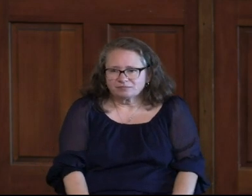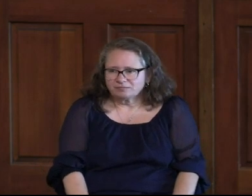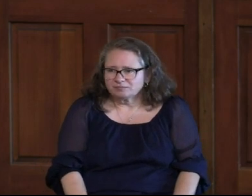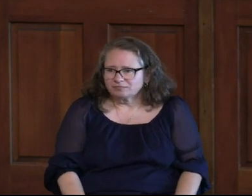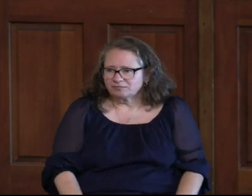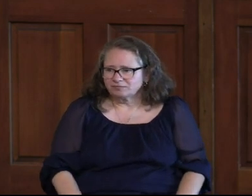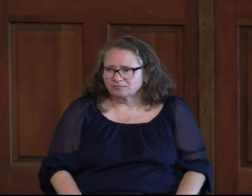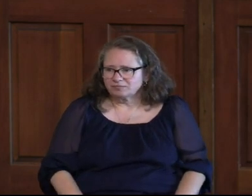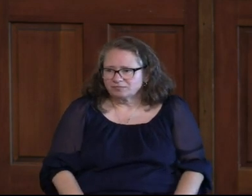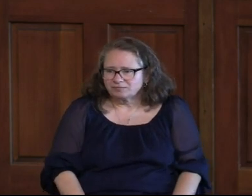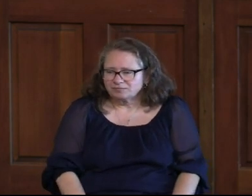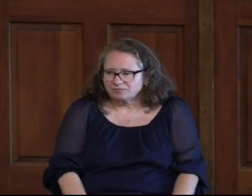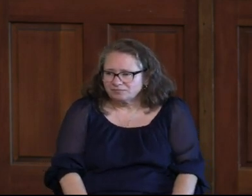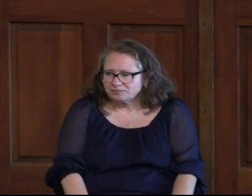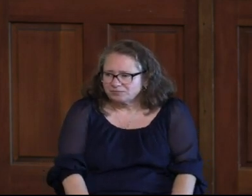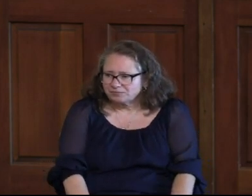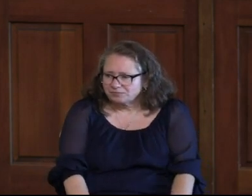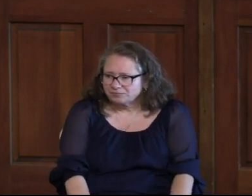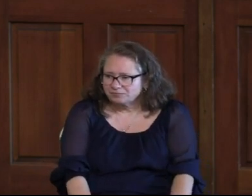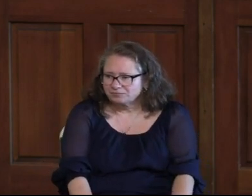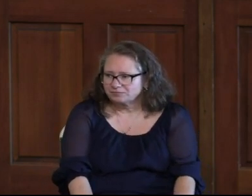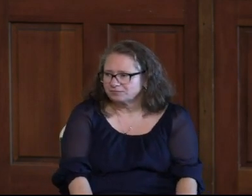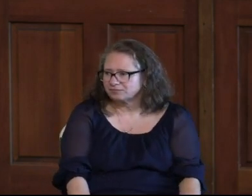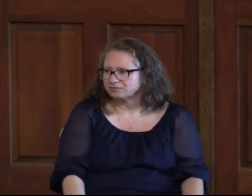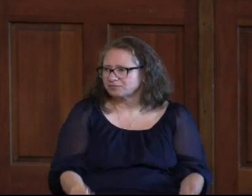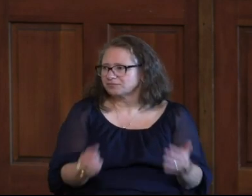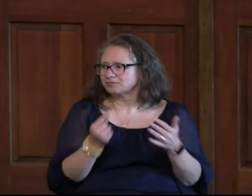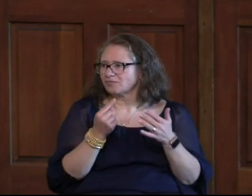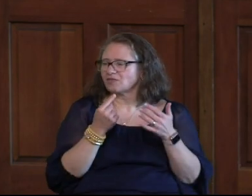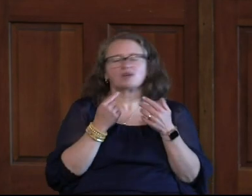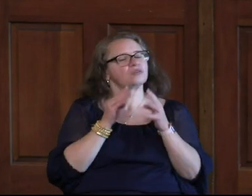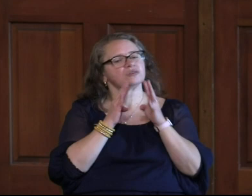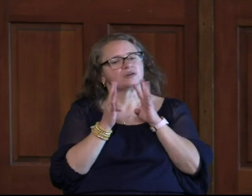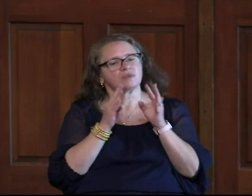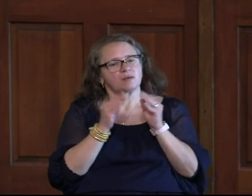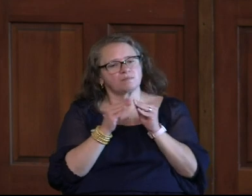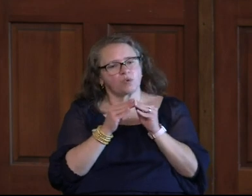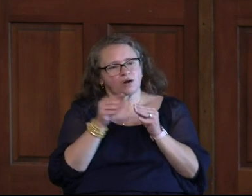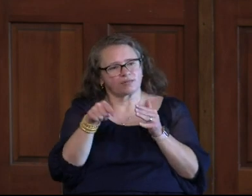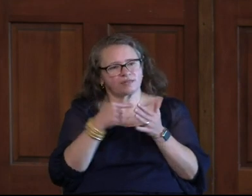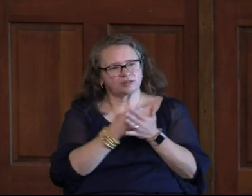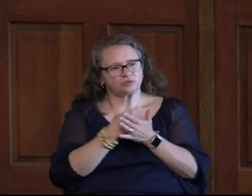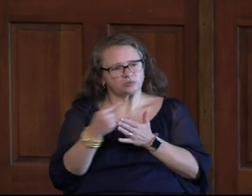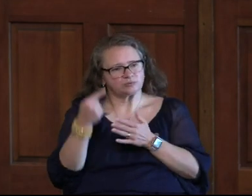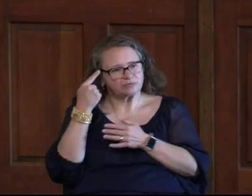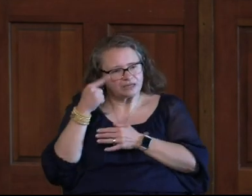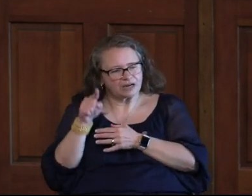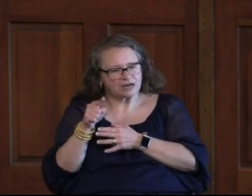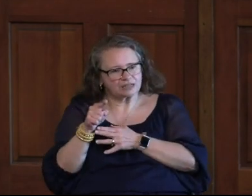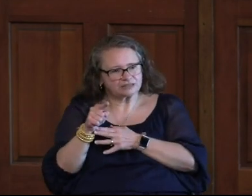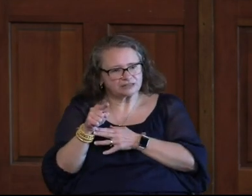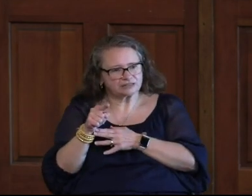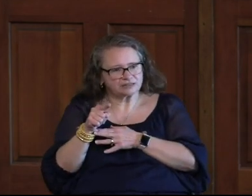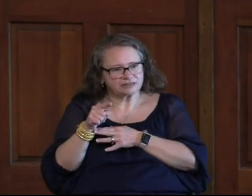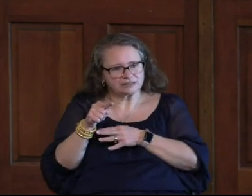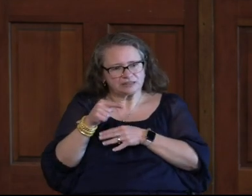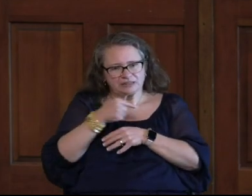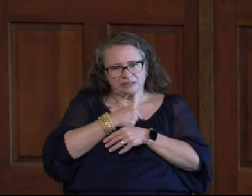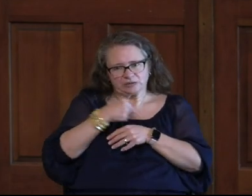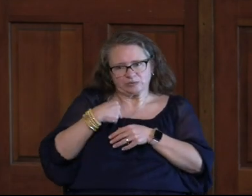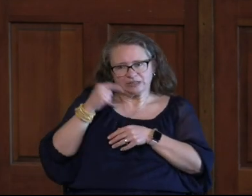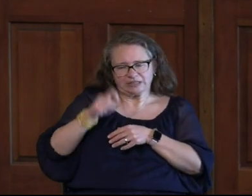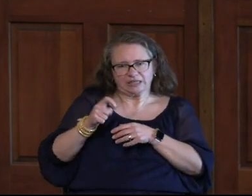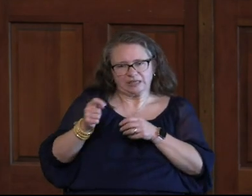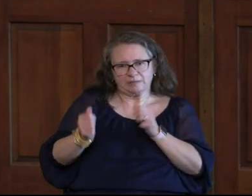Last Week And I Just Wanted To Talk About Them A Little More This Week And Because The Thing That We Need I Think